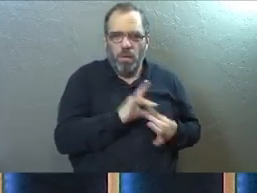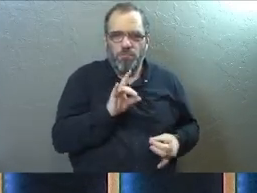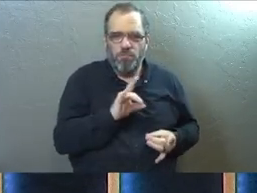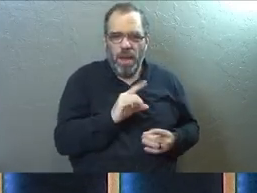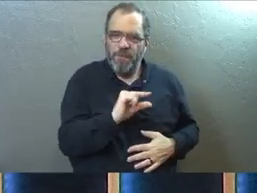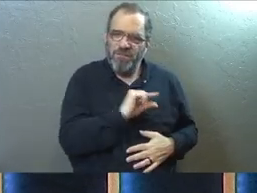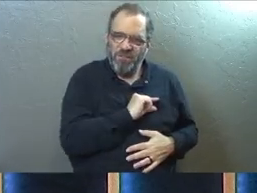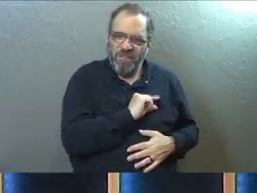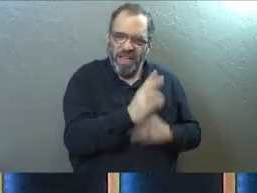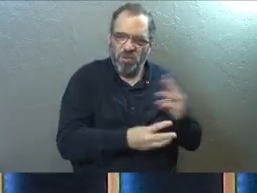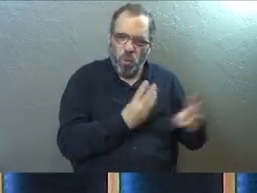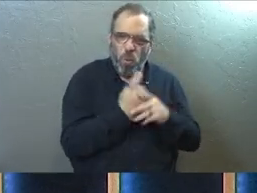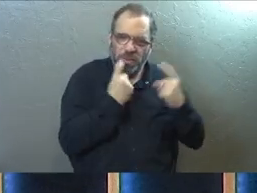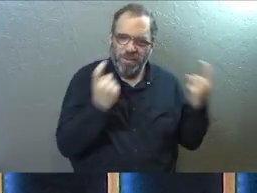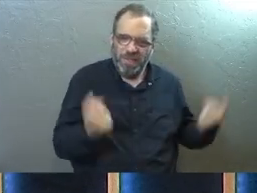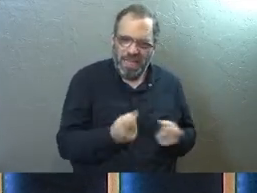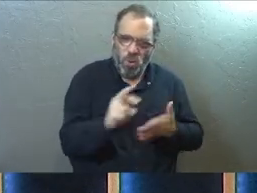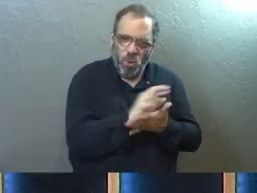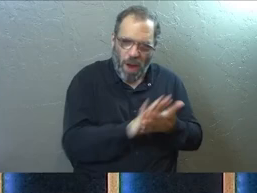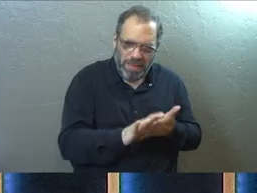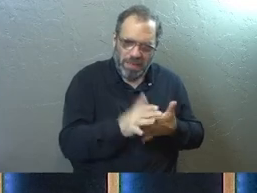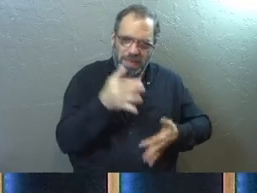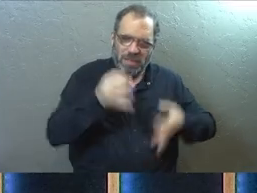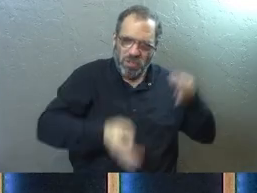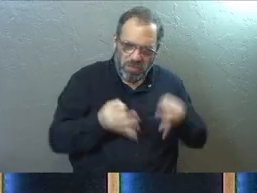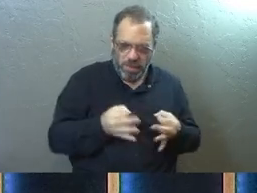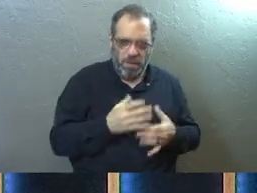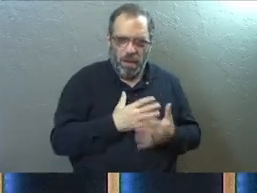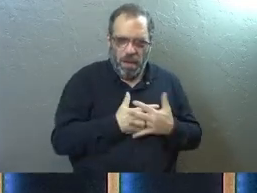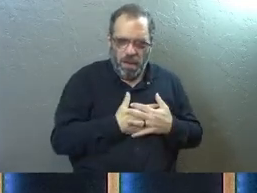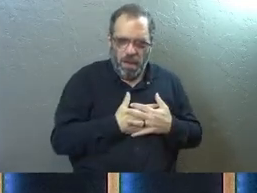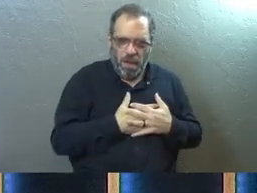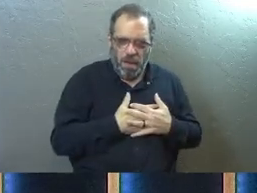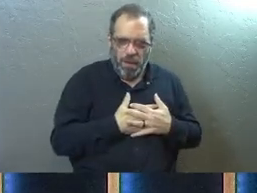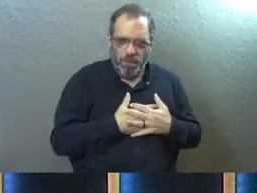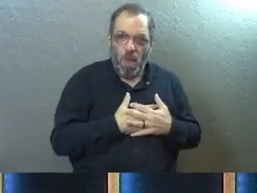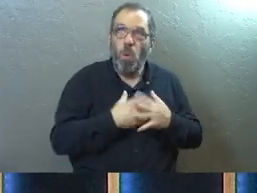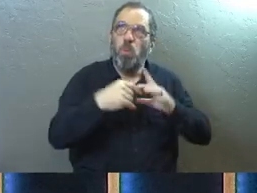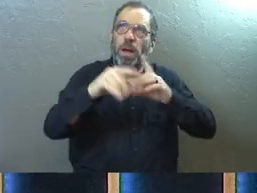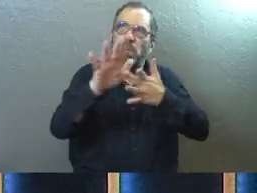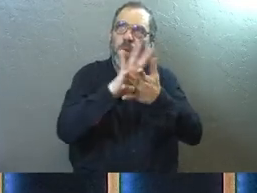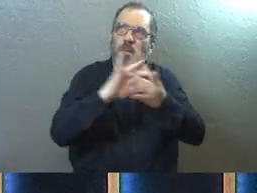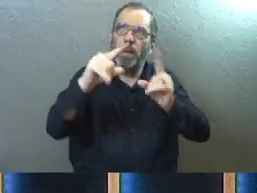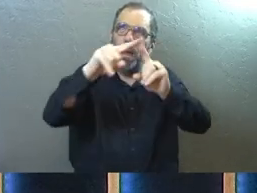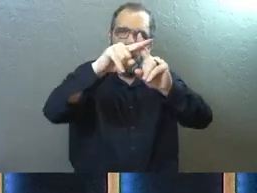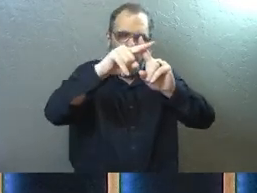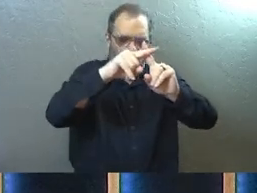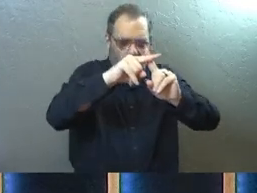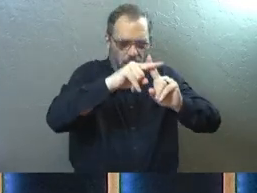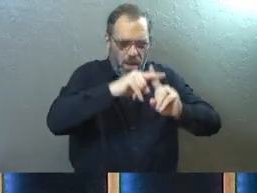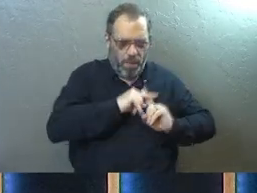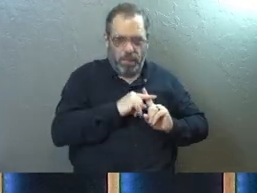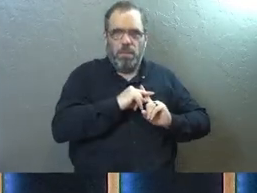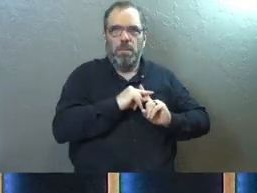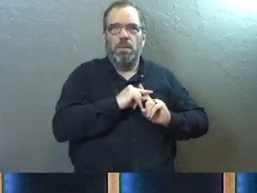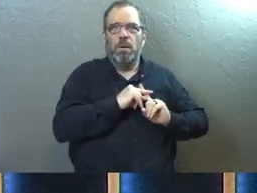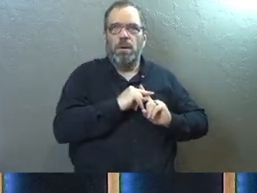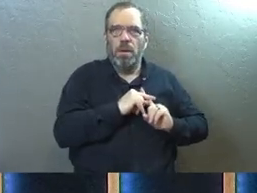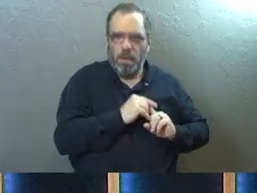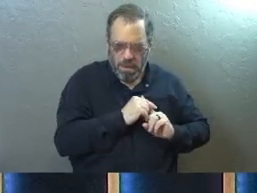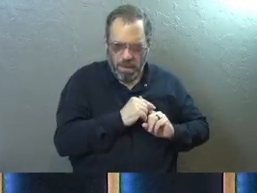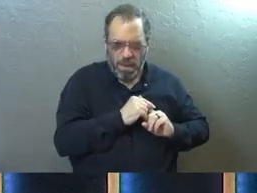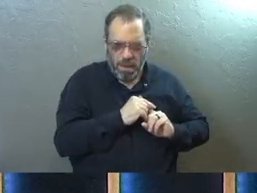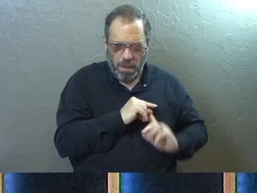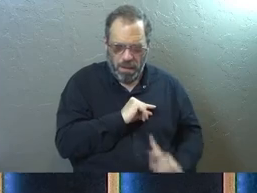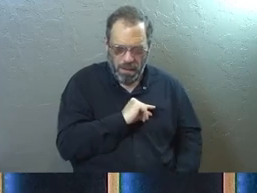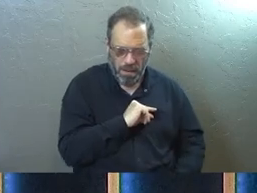Spirit convicts the world of sin, righteousness, and judgment. When that Holy Spirit came into my soul and began to convict